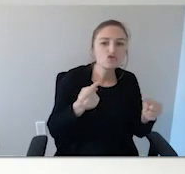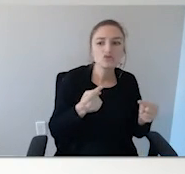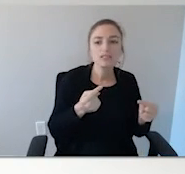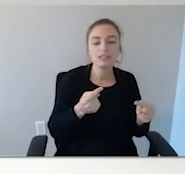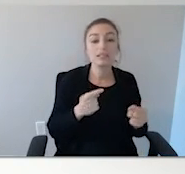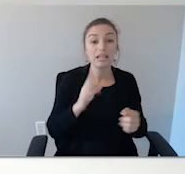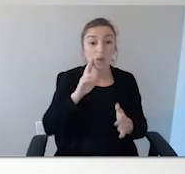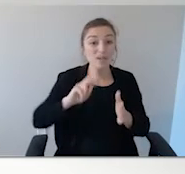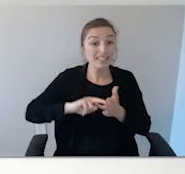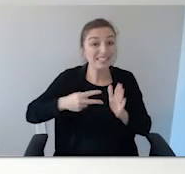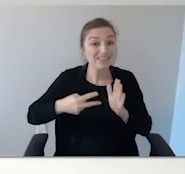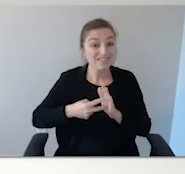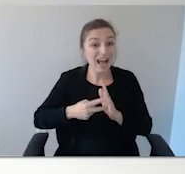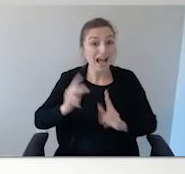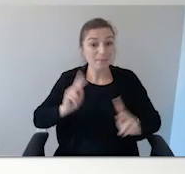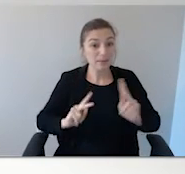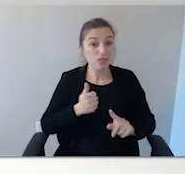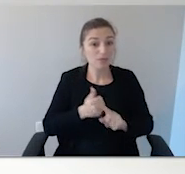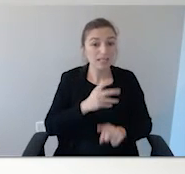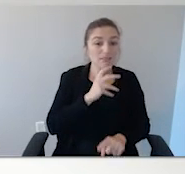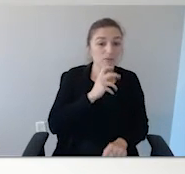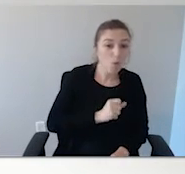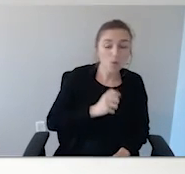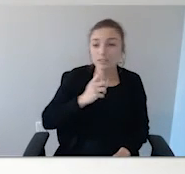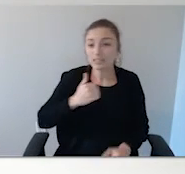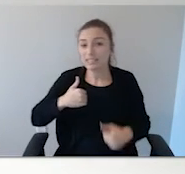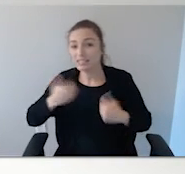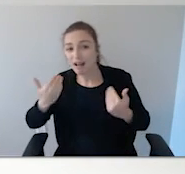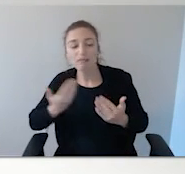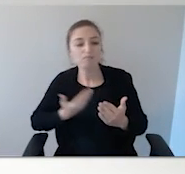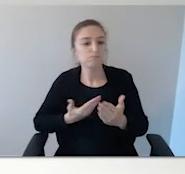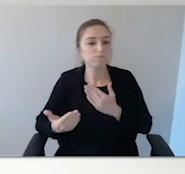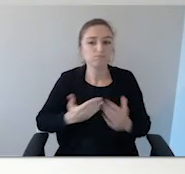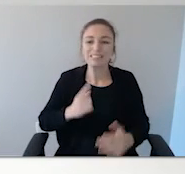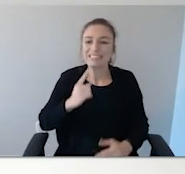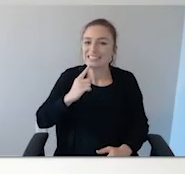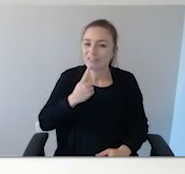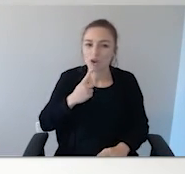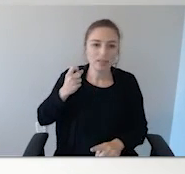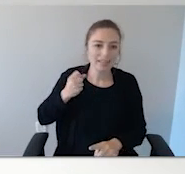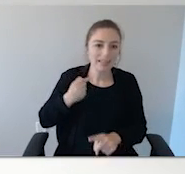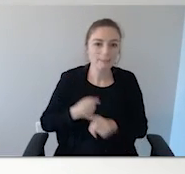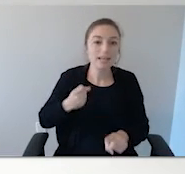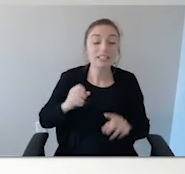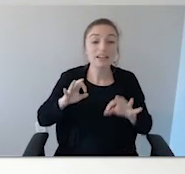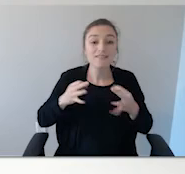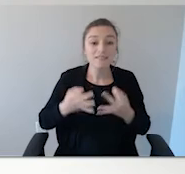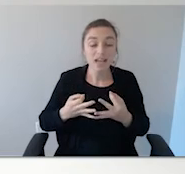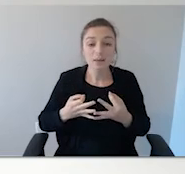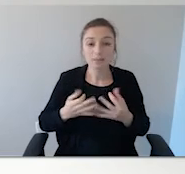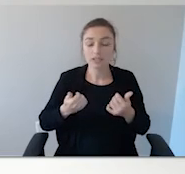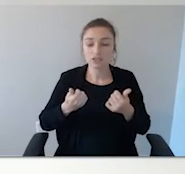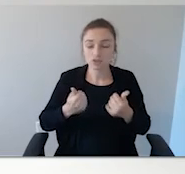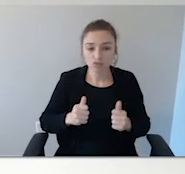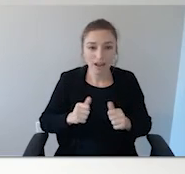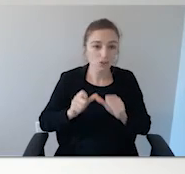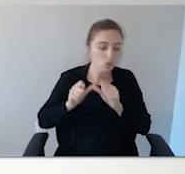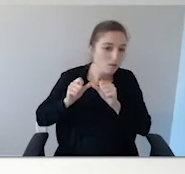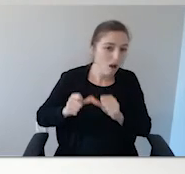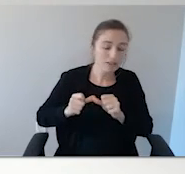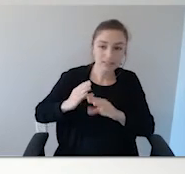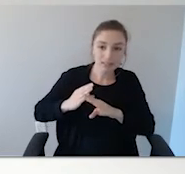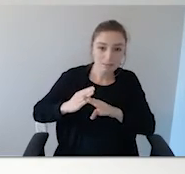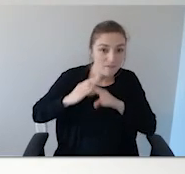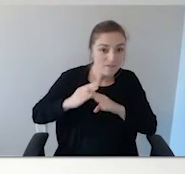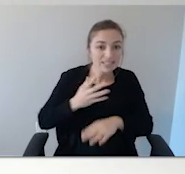beings, young and old, who are severely impacted, and the families who live in constant prevention and survival mode.